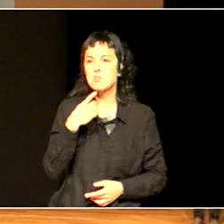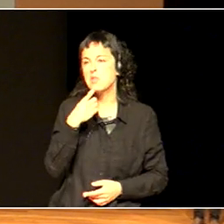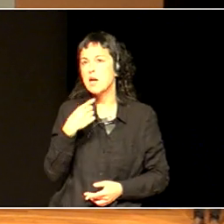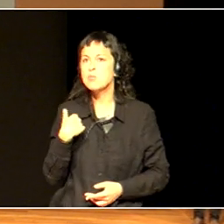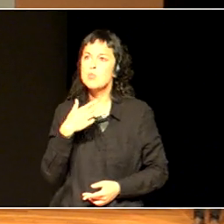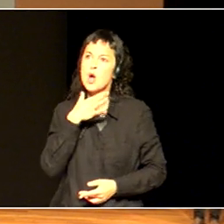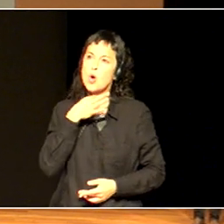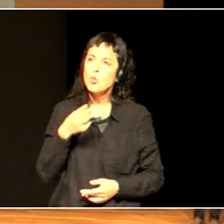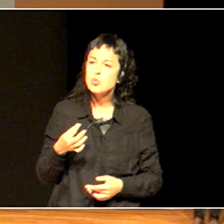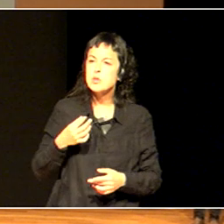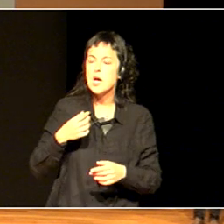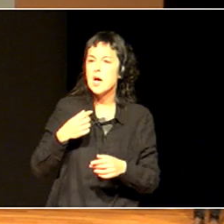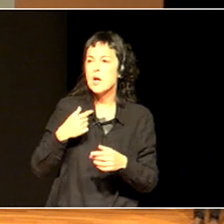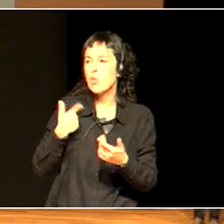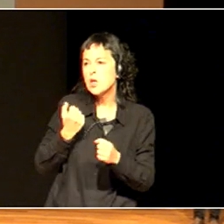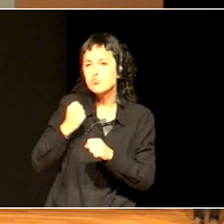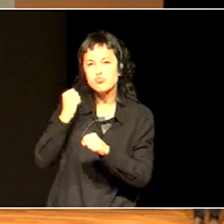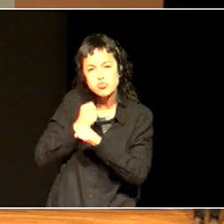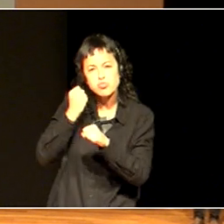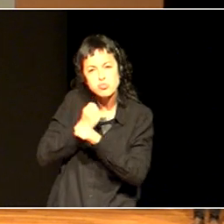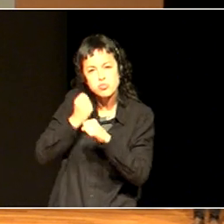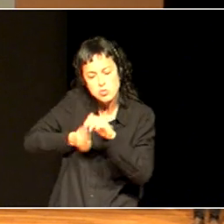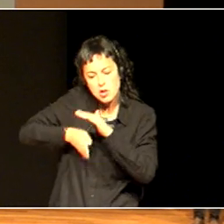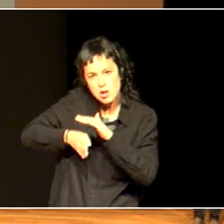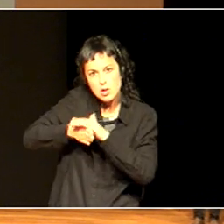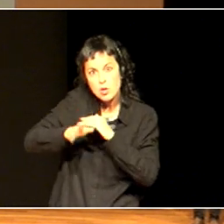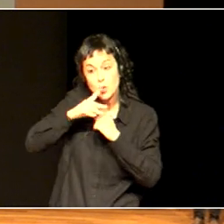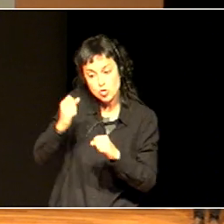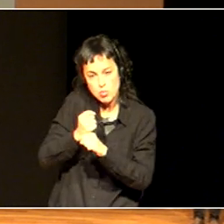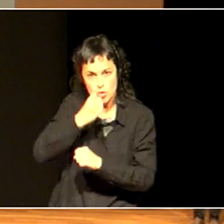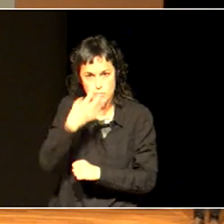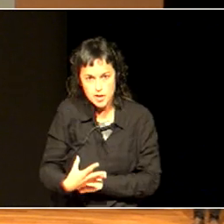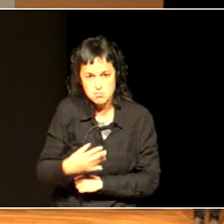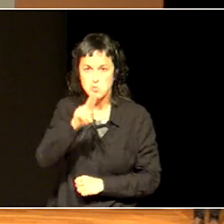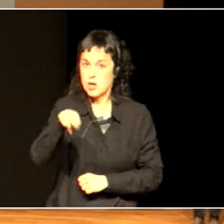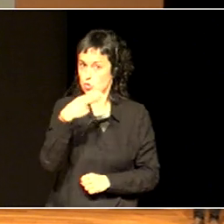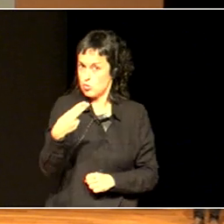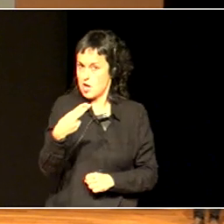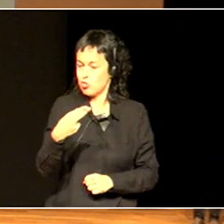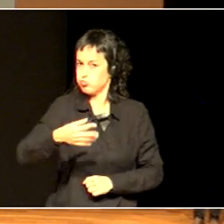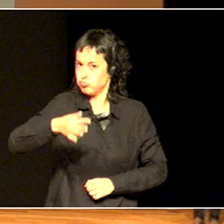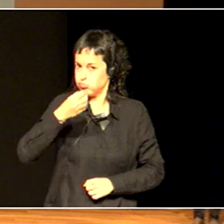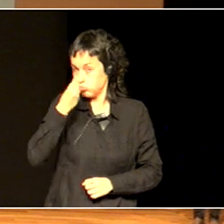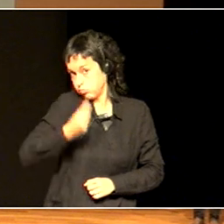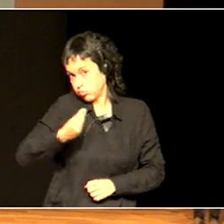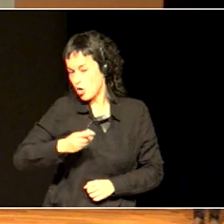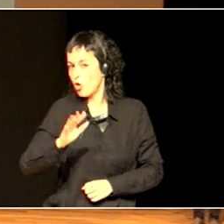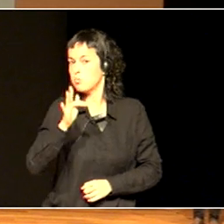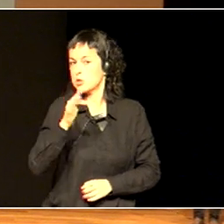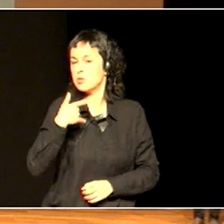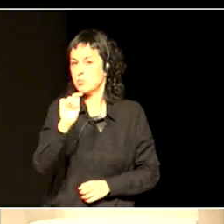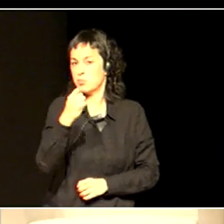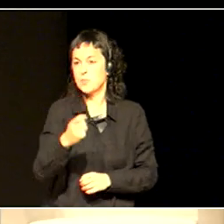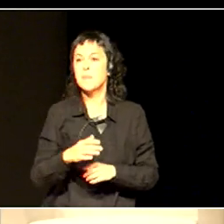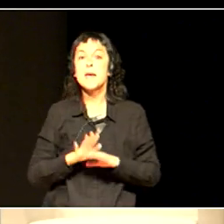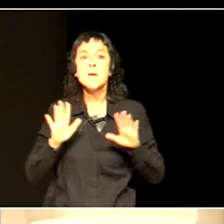good marks, and so on. Anyway, the conversation changed when one of the children answering the questions of the